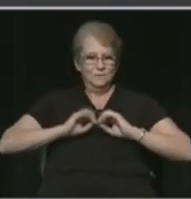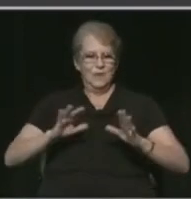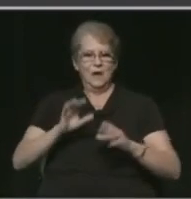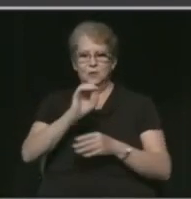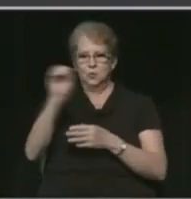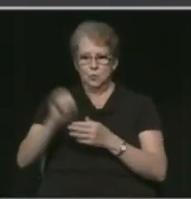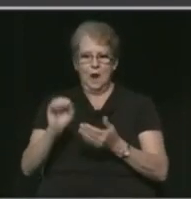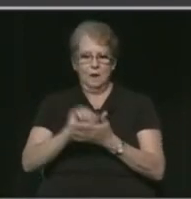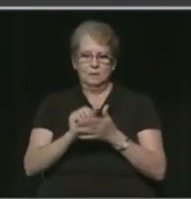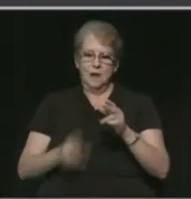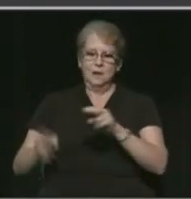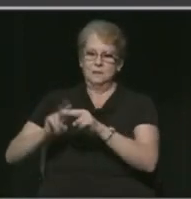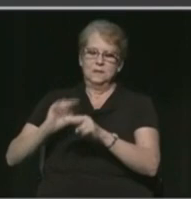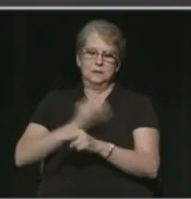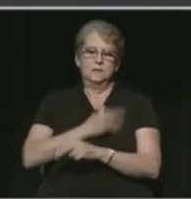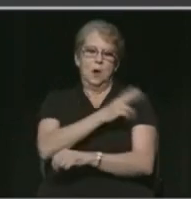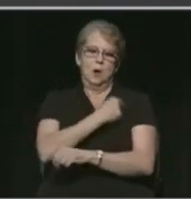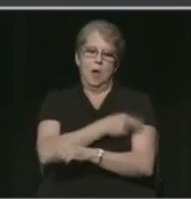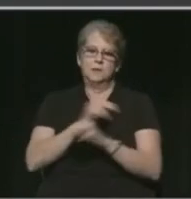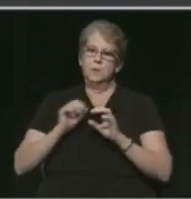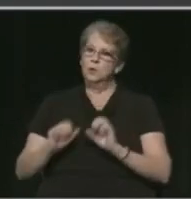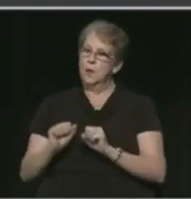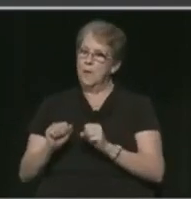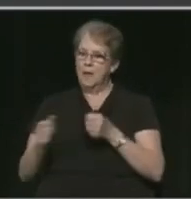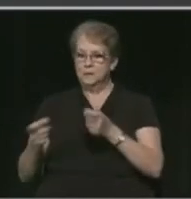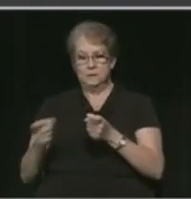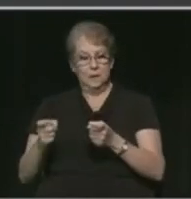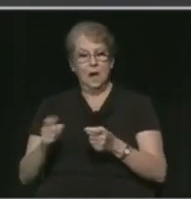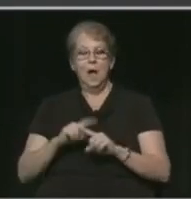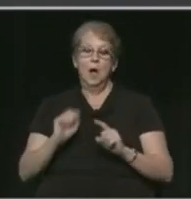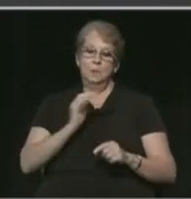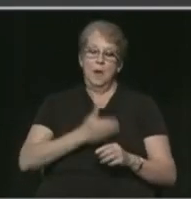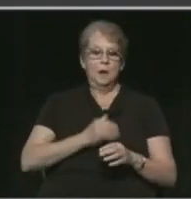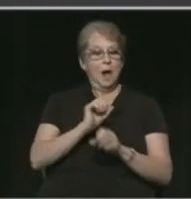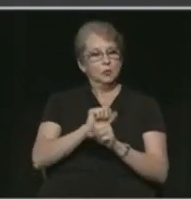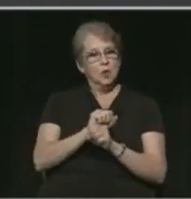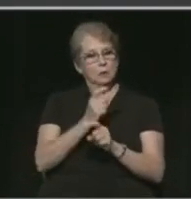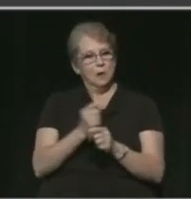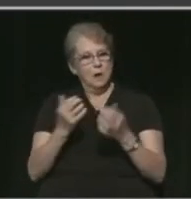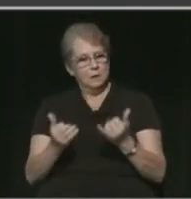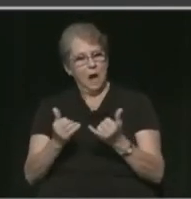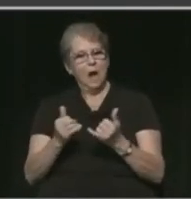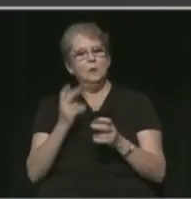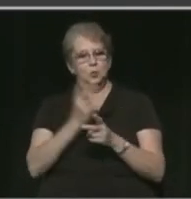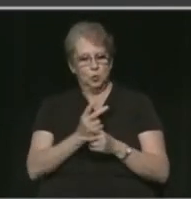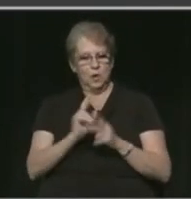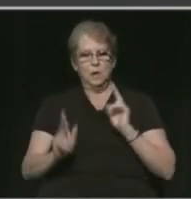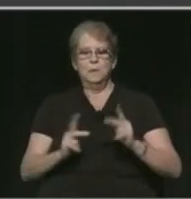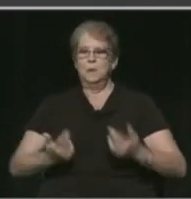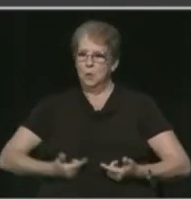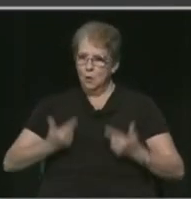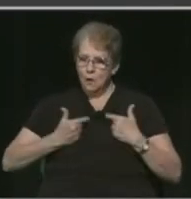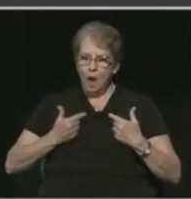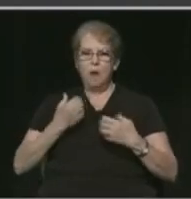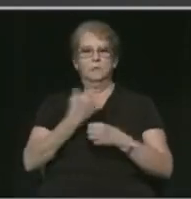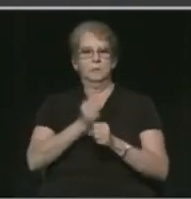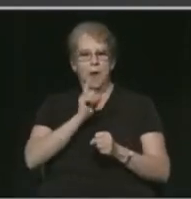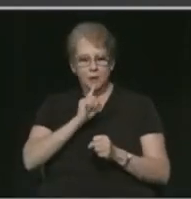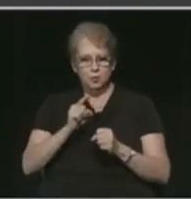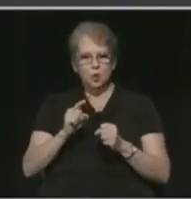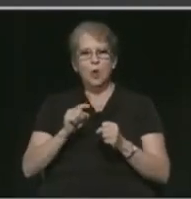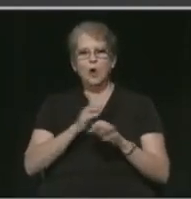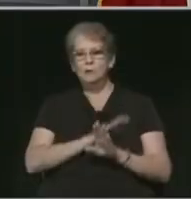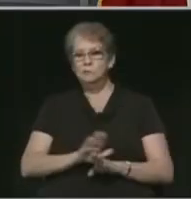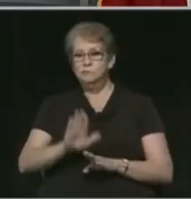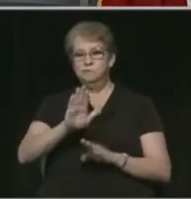exceeds our hospital capacity. But our job right now is to keep people alive and to make sure that we do flatten